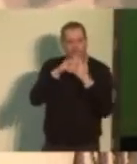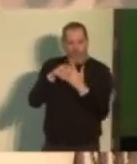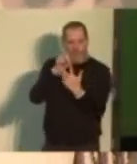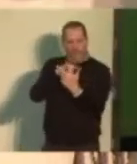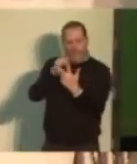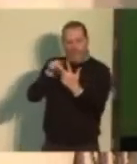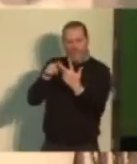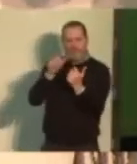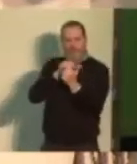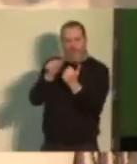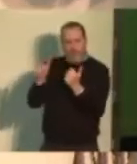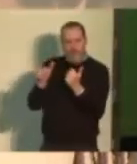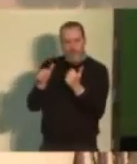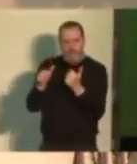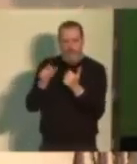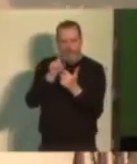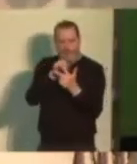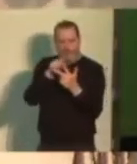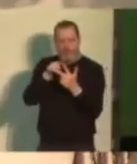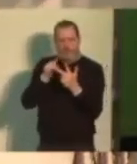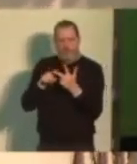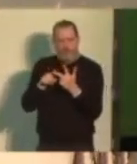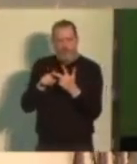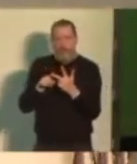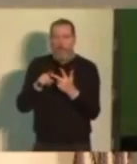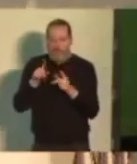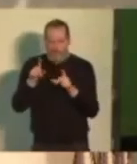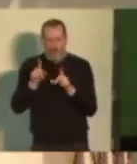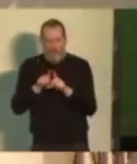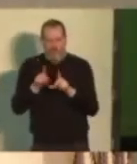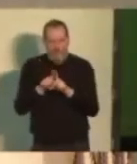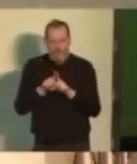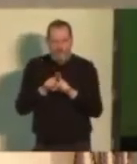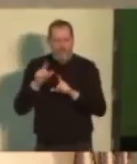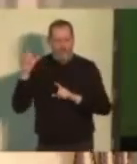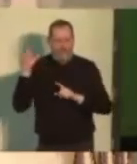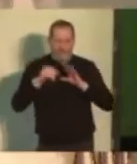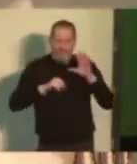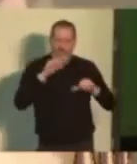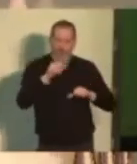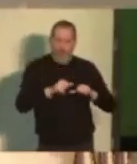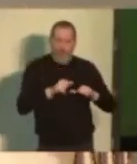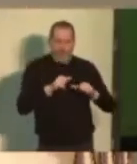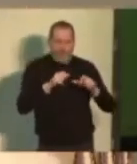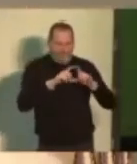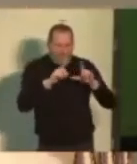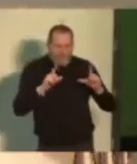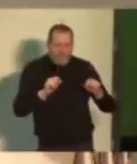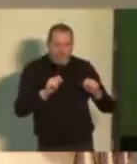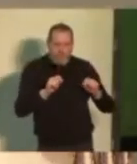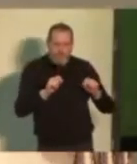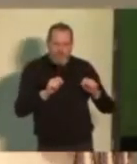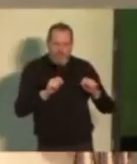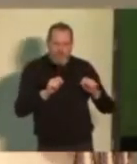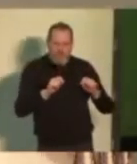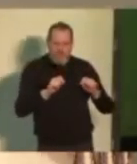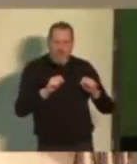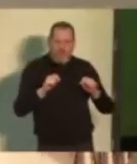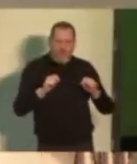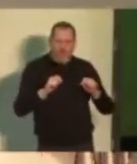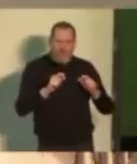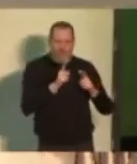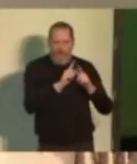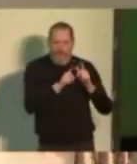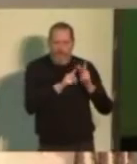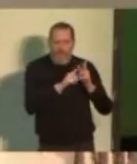are major stockholders in 95% of the Standard & Poor's 500 corporation